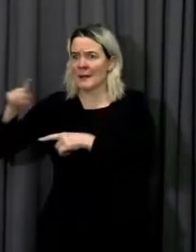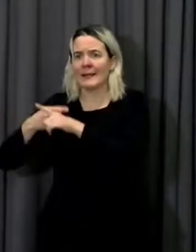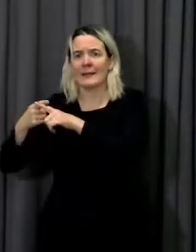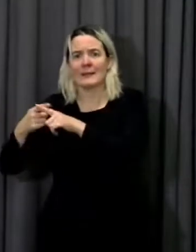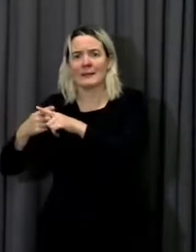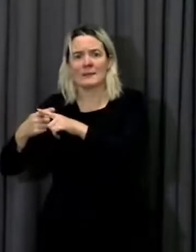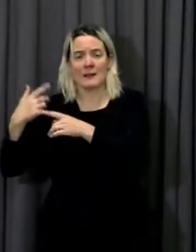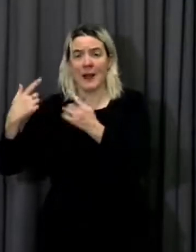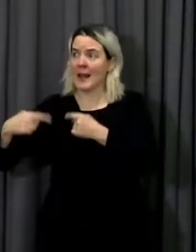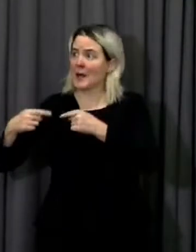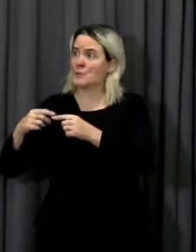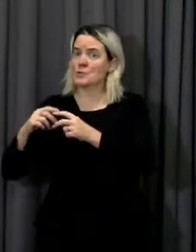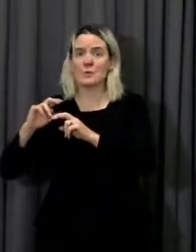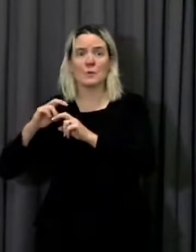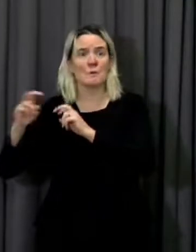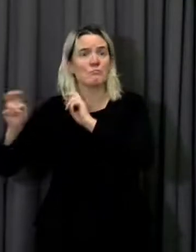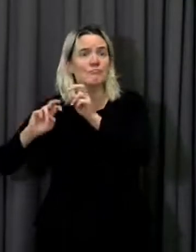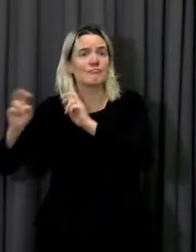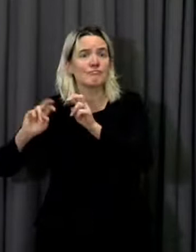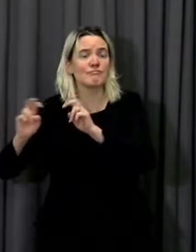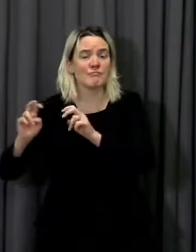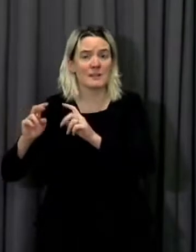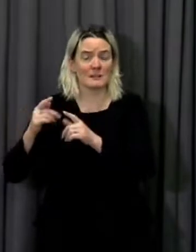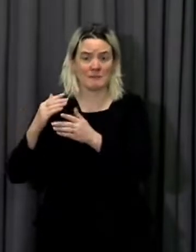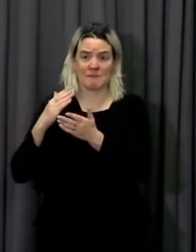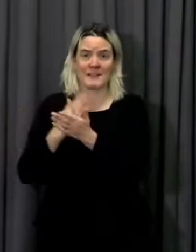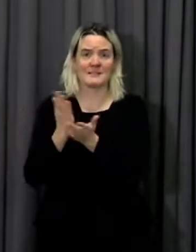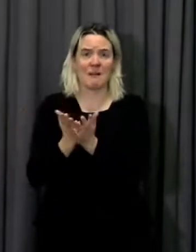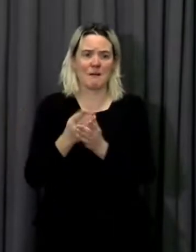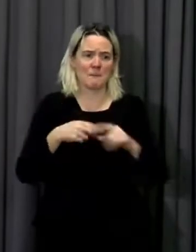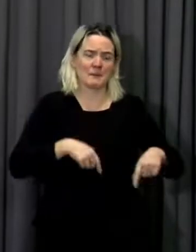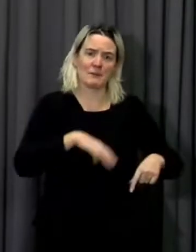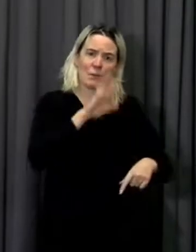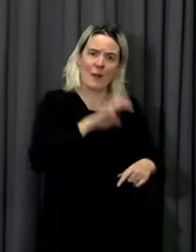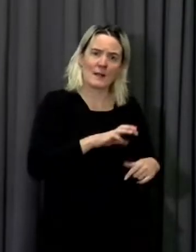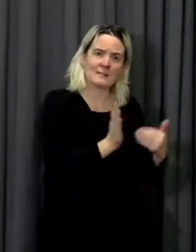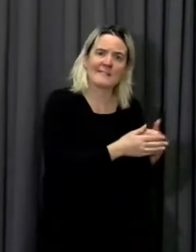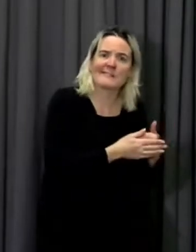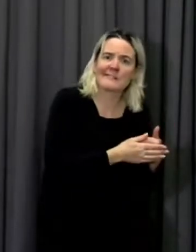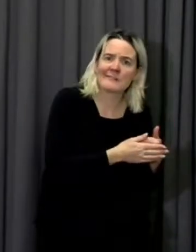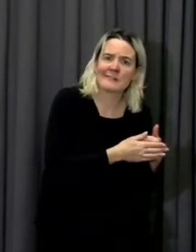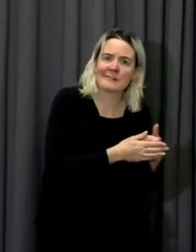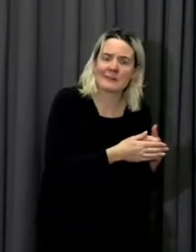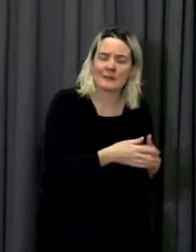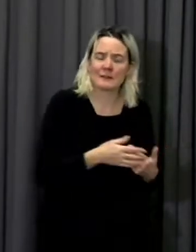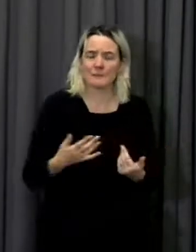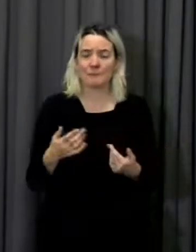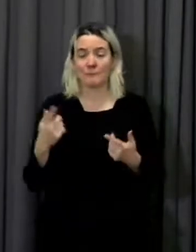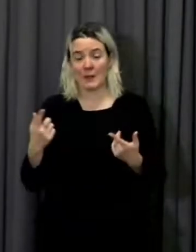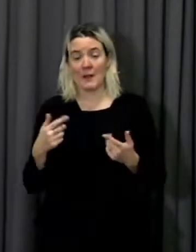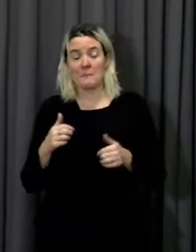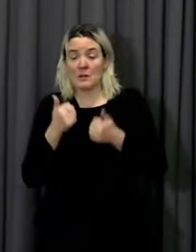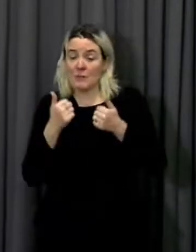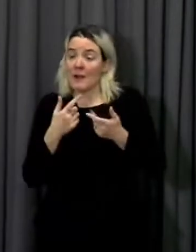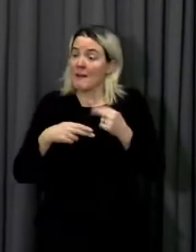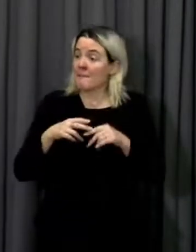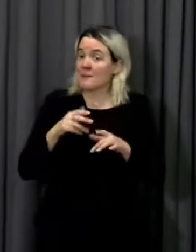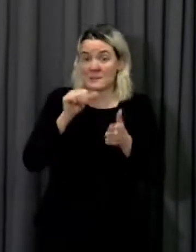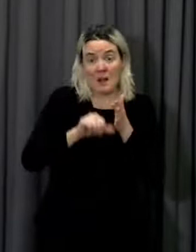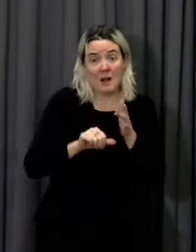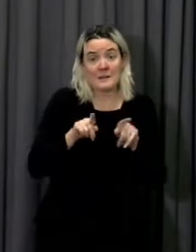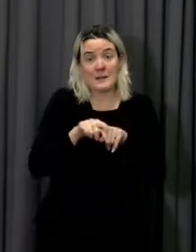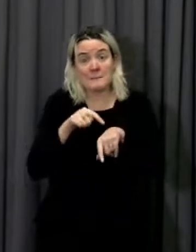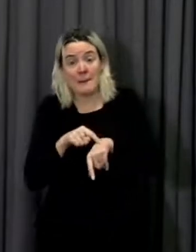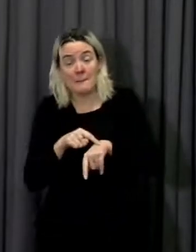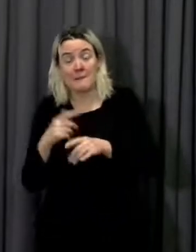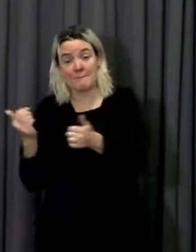Absolutely. In an ideal world, as I say, it would be great if we could have gone into this together and come out together. But we were determined in